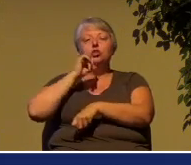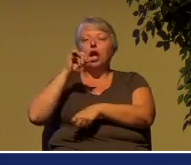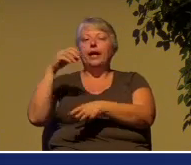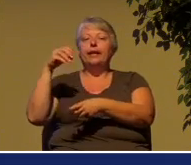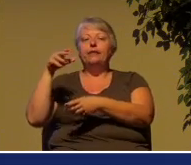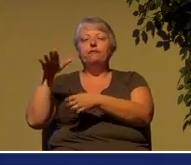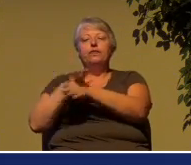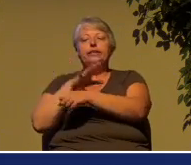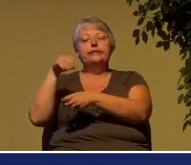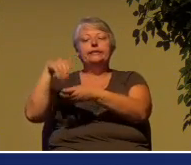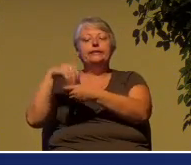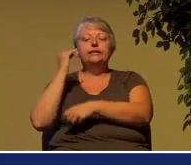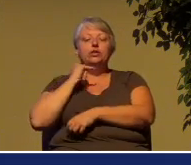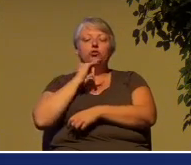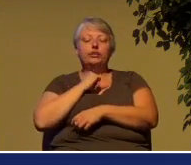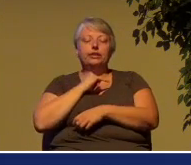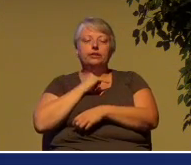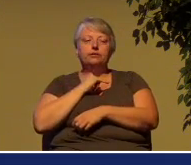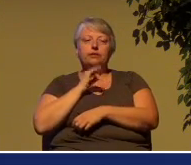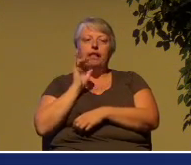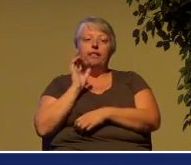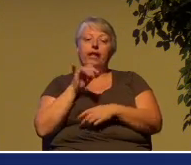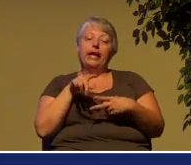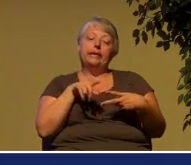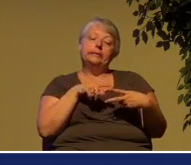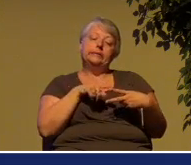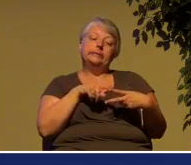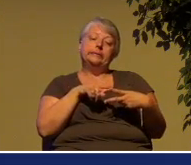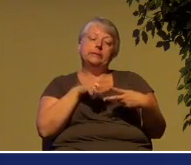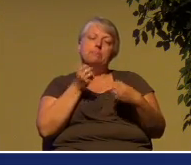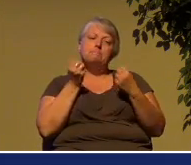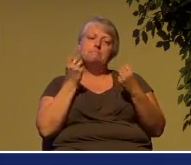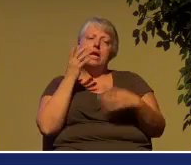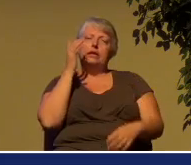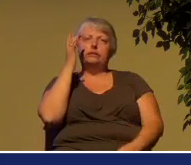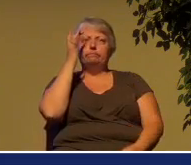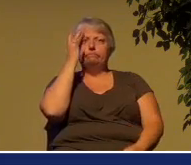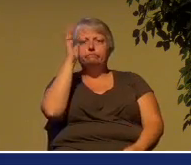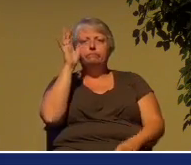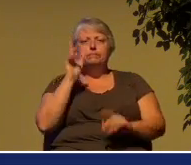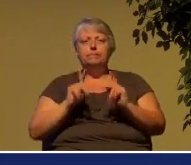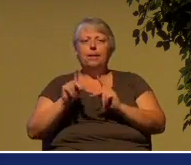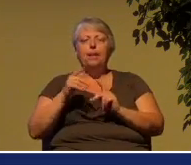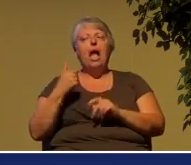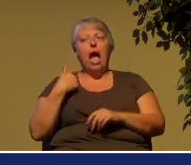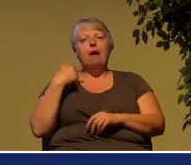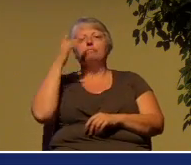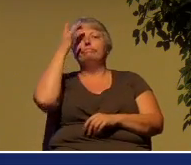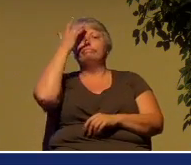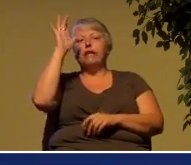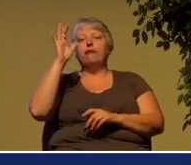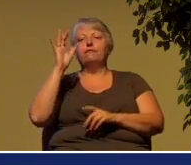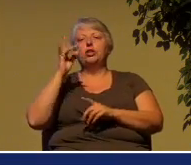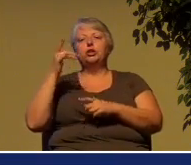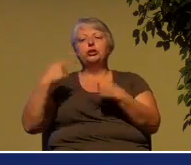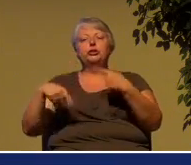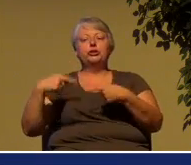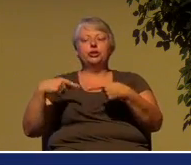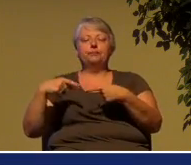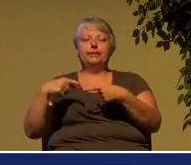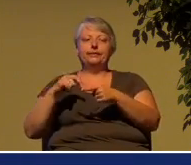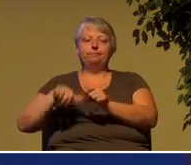And many very clever people have a lot of clever arguments to back that up. And